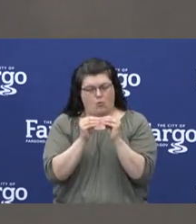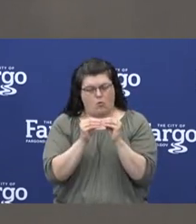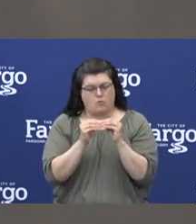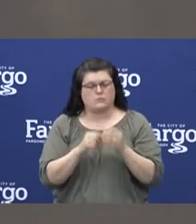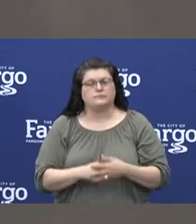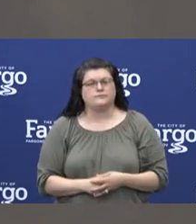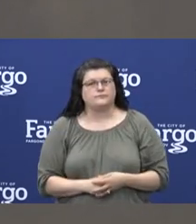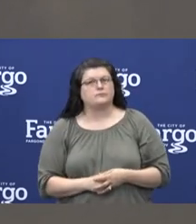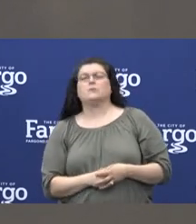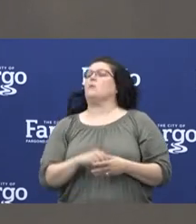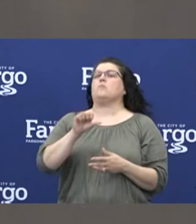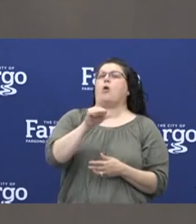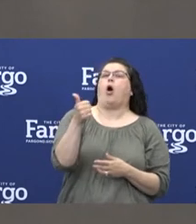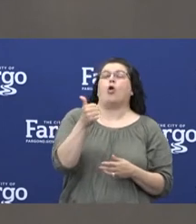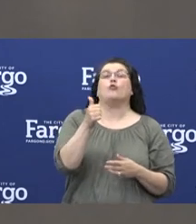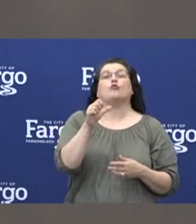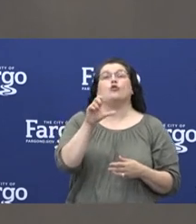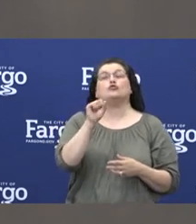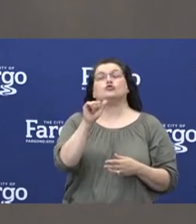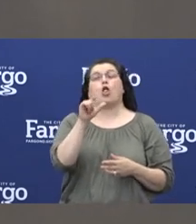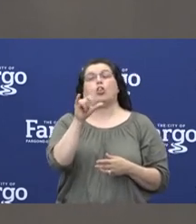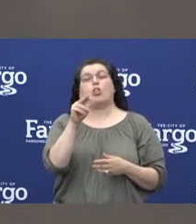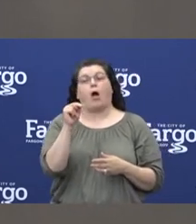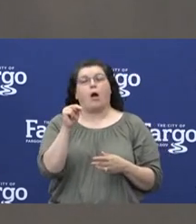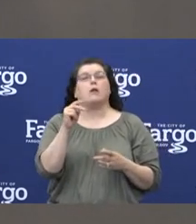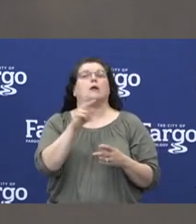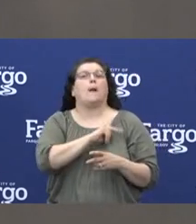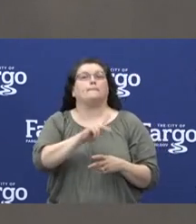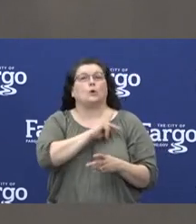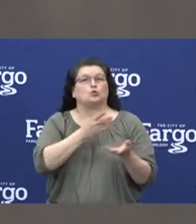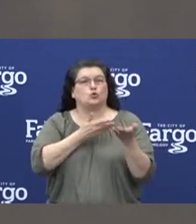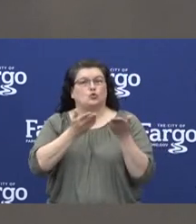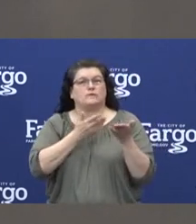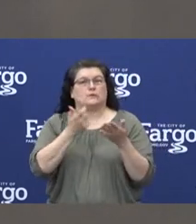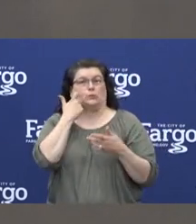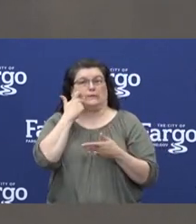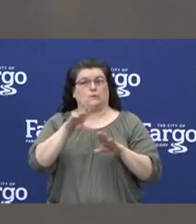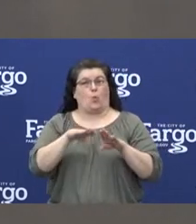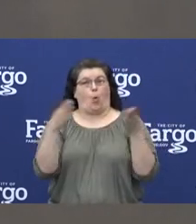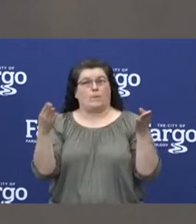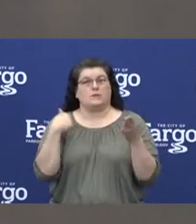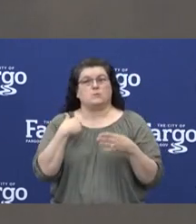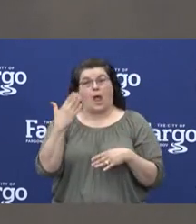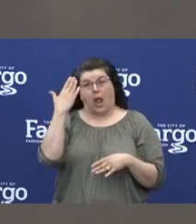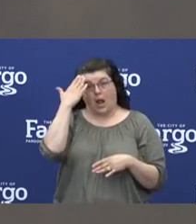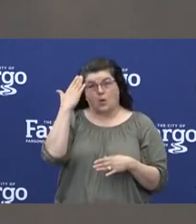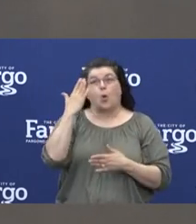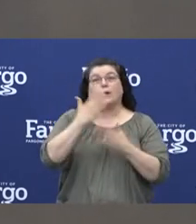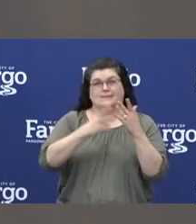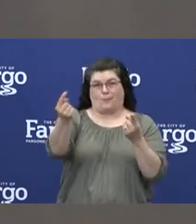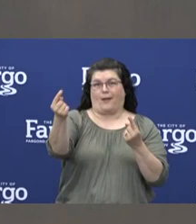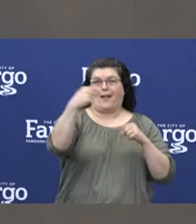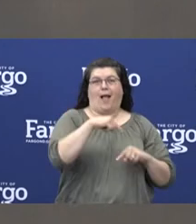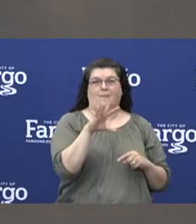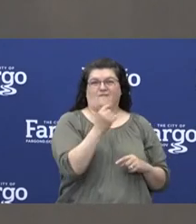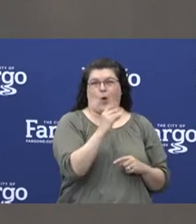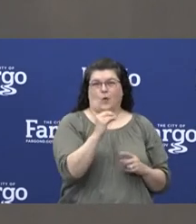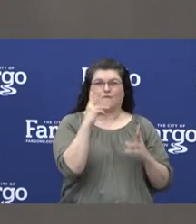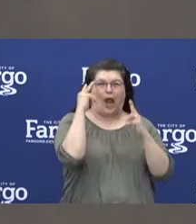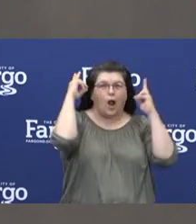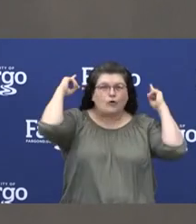services also opened this week on Monday. We had a lot of people that were I know crossing to Fargo to get their hair cut.